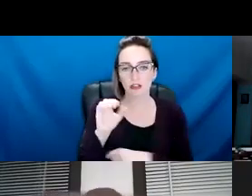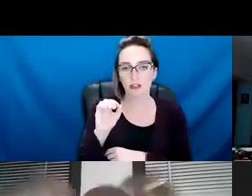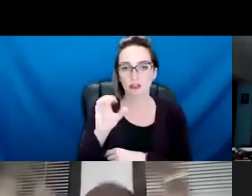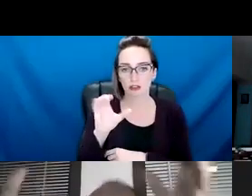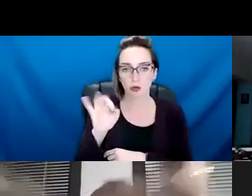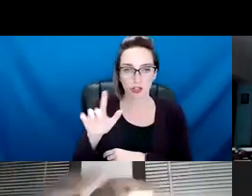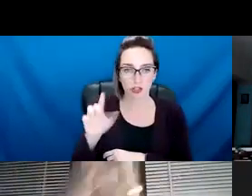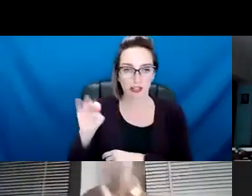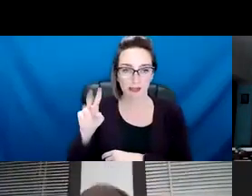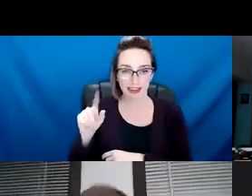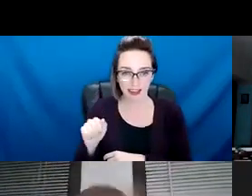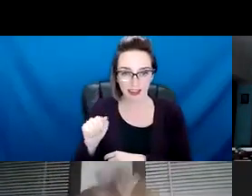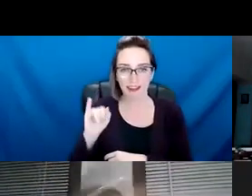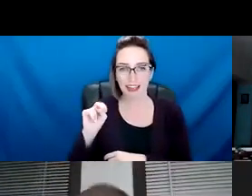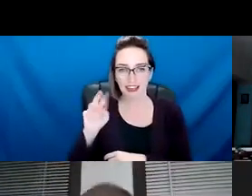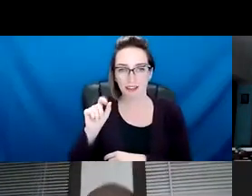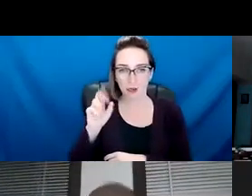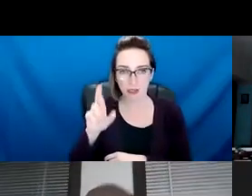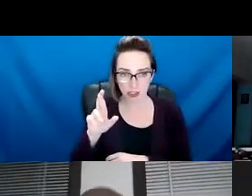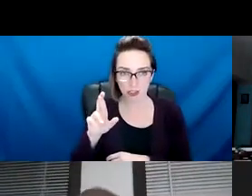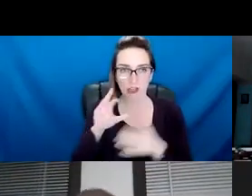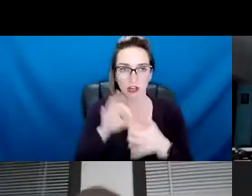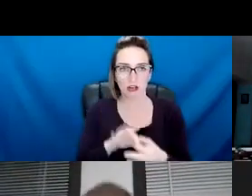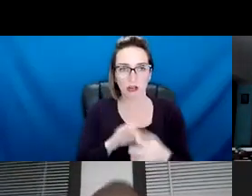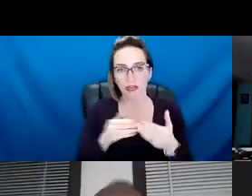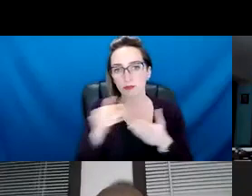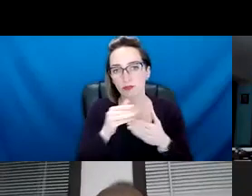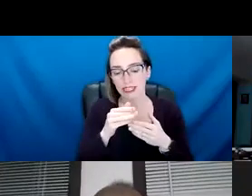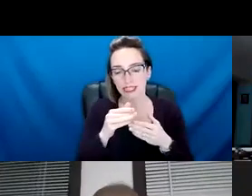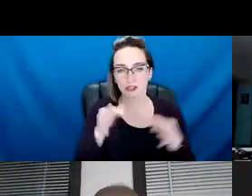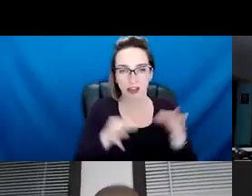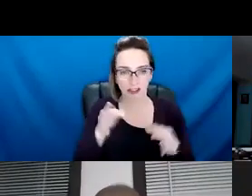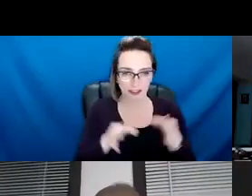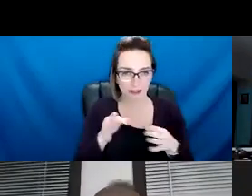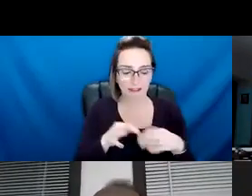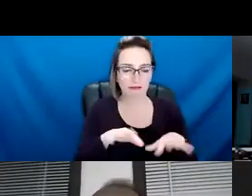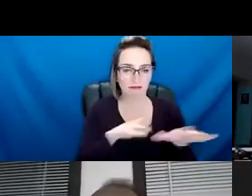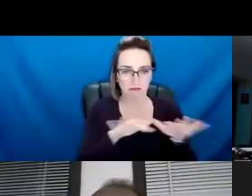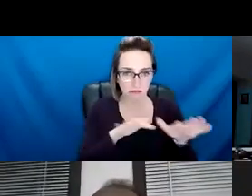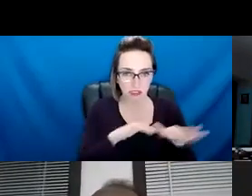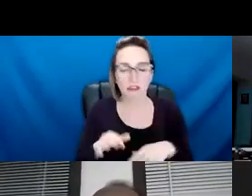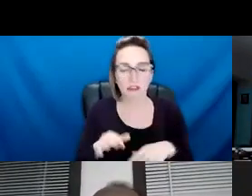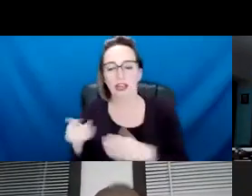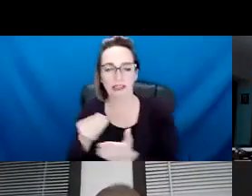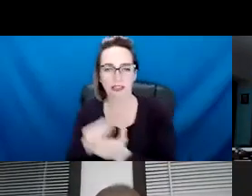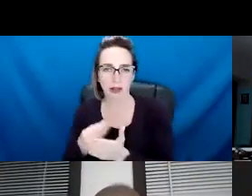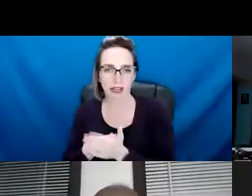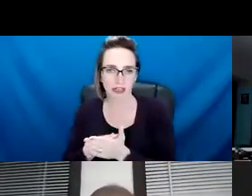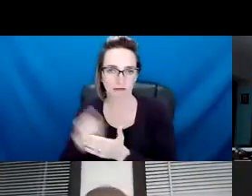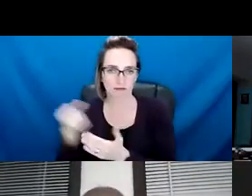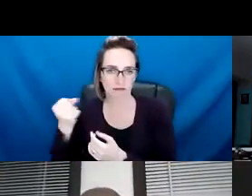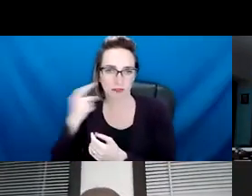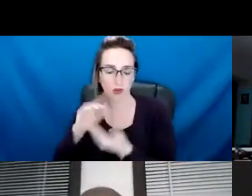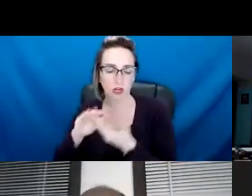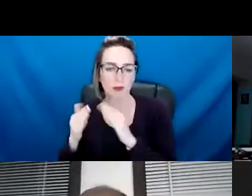um, around the pretrial, um, engagement versus, um, the money set aside for the more community level